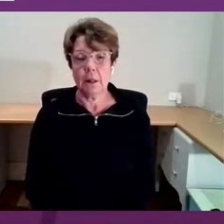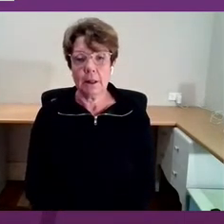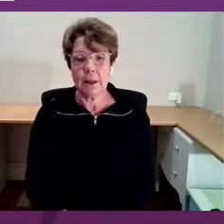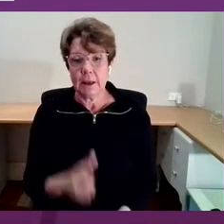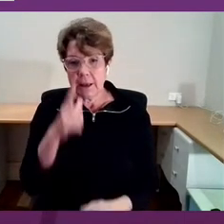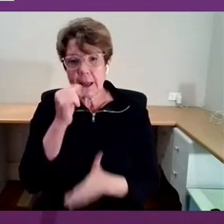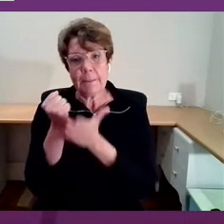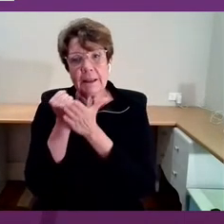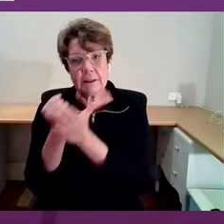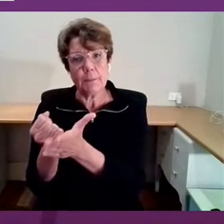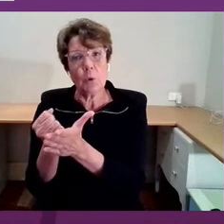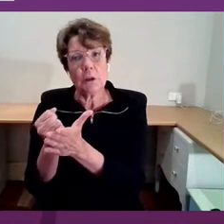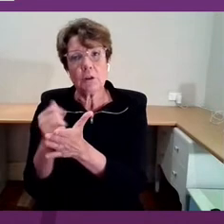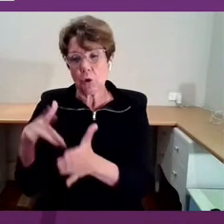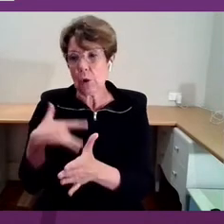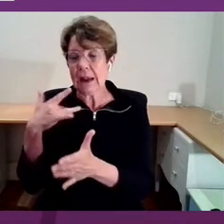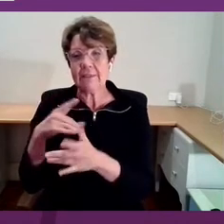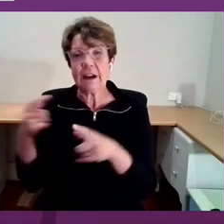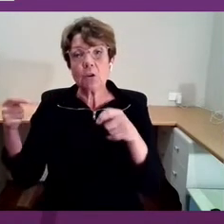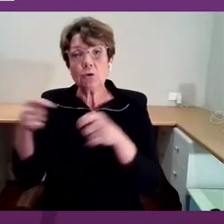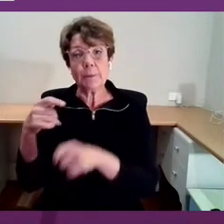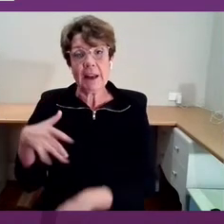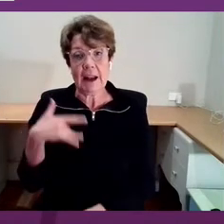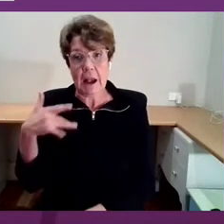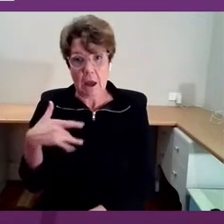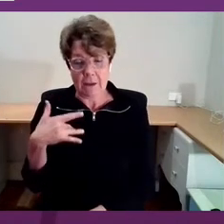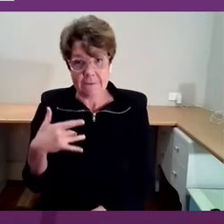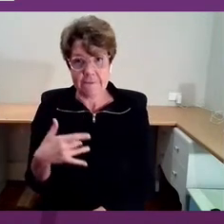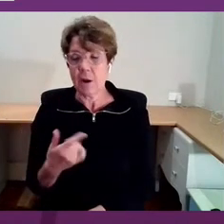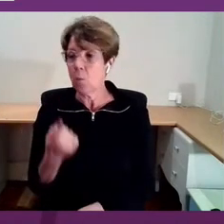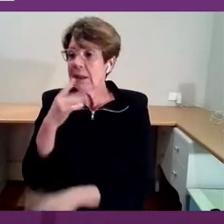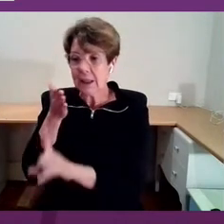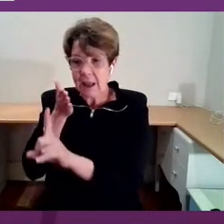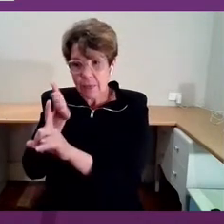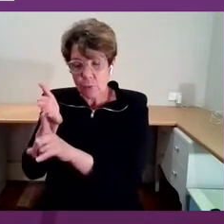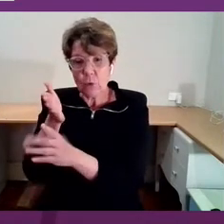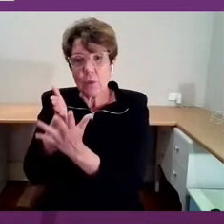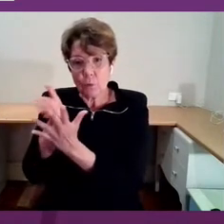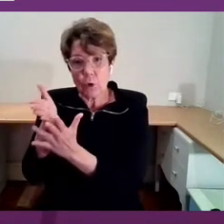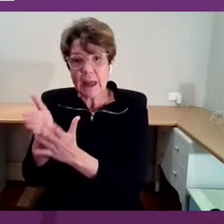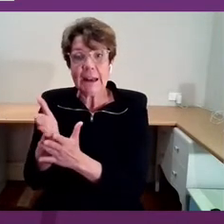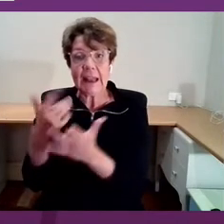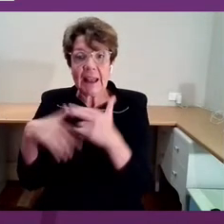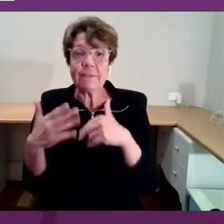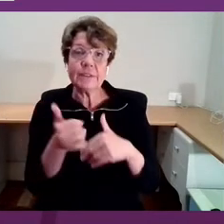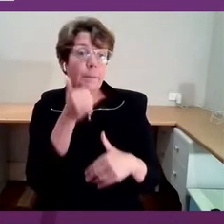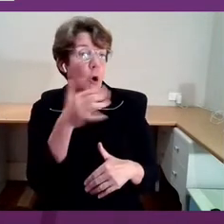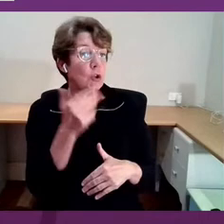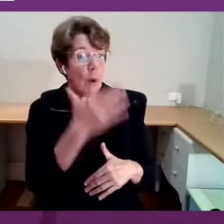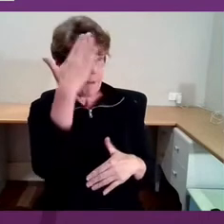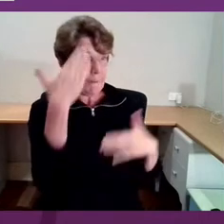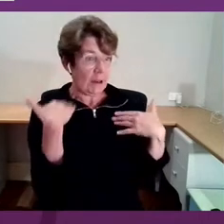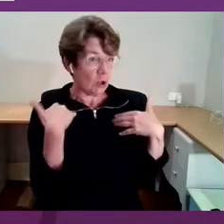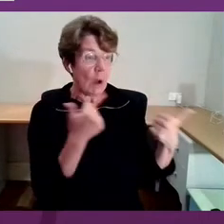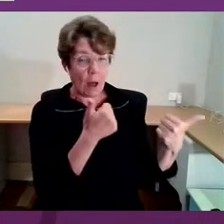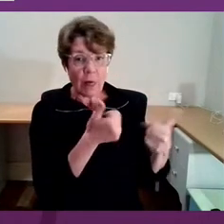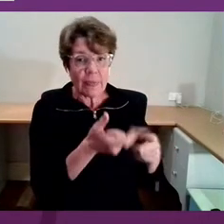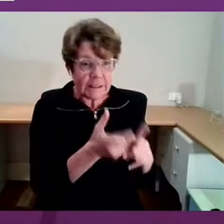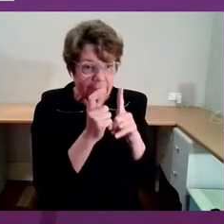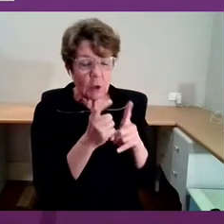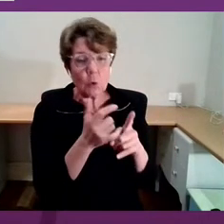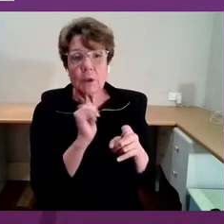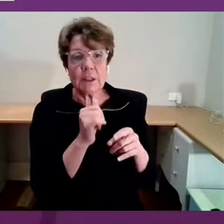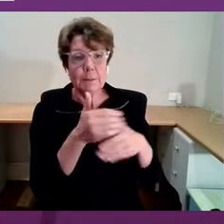a contributing life. We emphasise through that, the point that living with mental health difficulties, whether they be short-term,